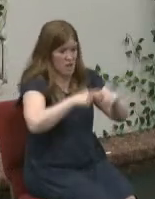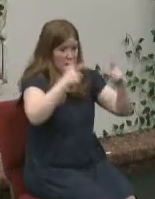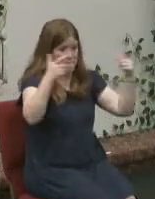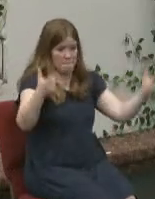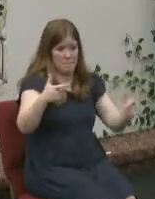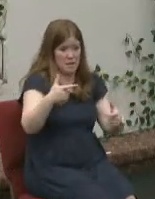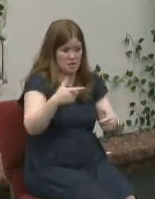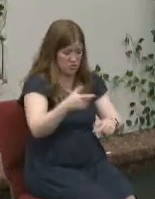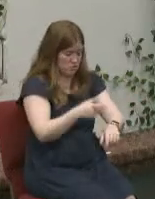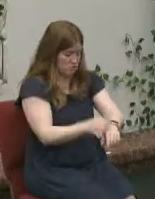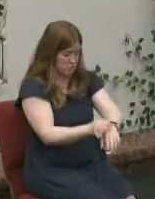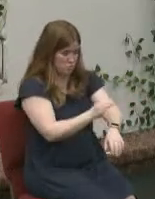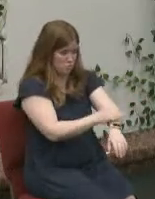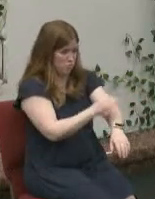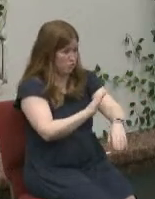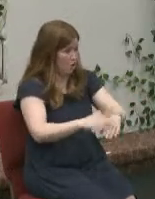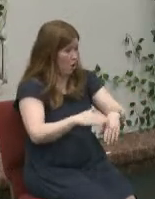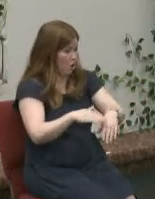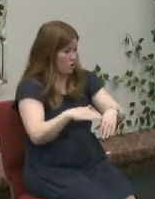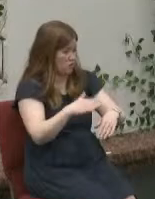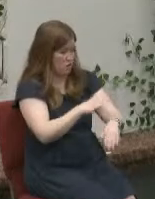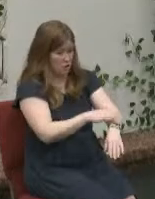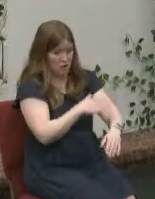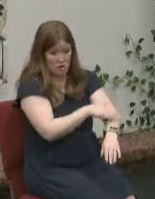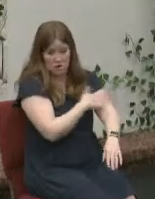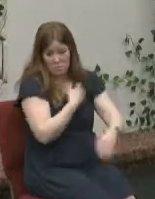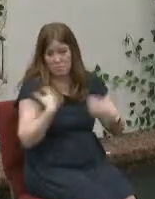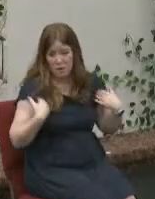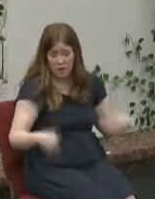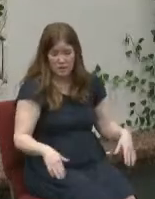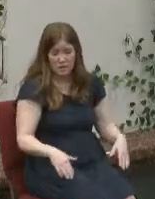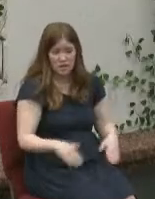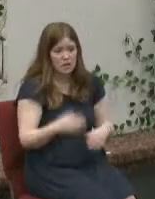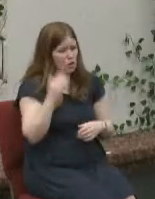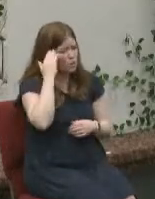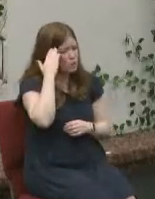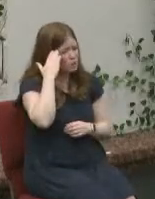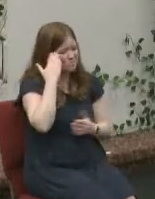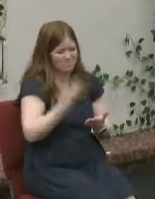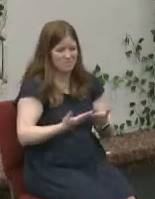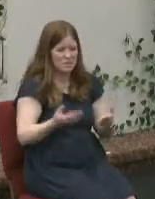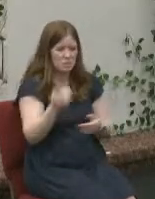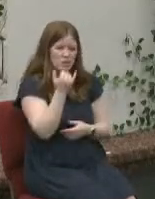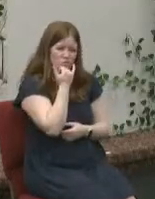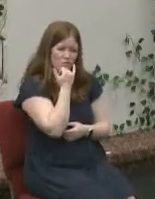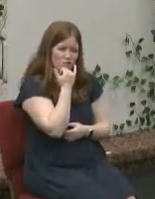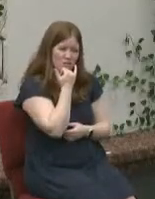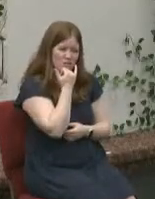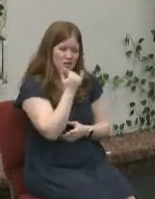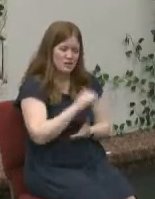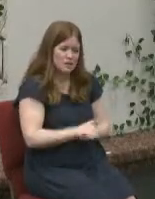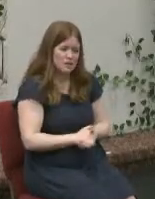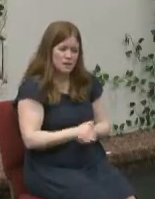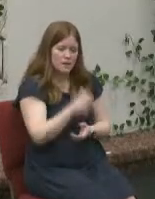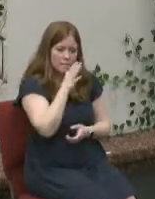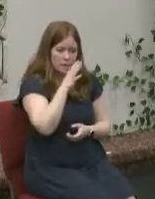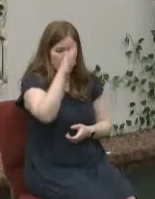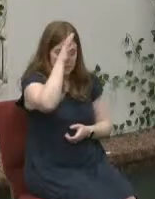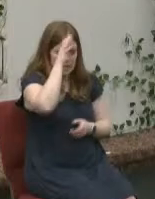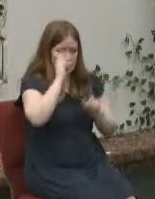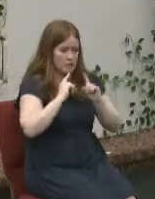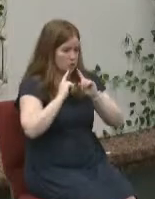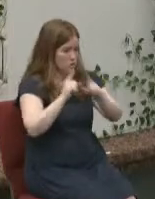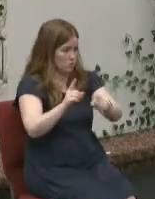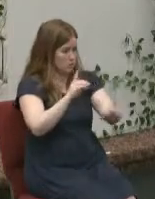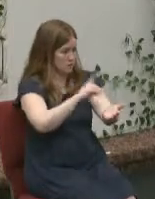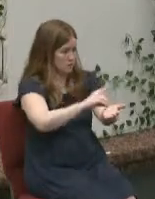and more widespread on her body than would be normal for anyone else and we knew something was wrong so my mom and dad took